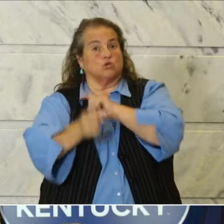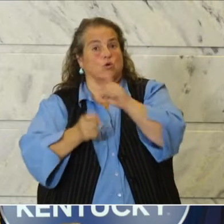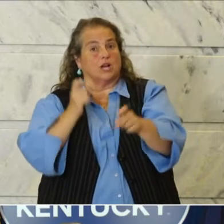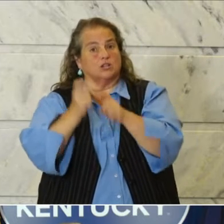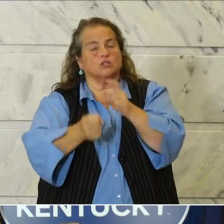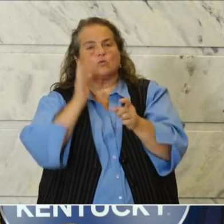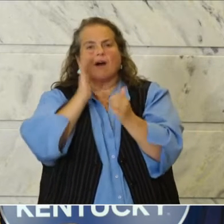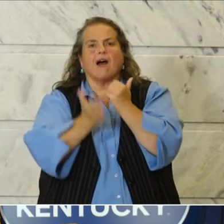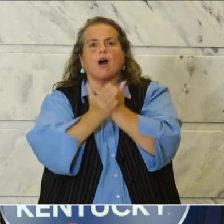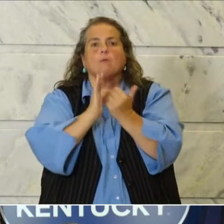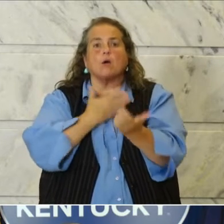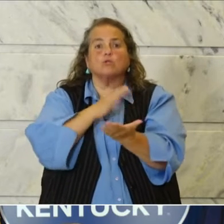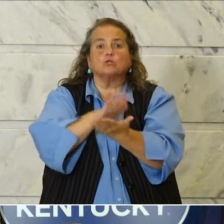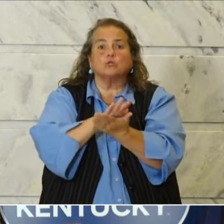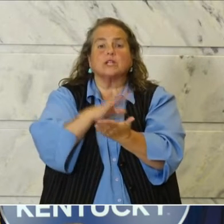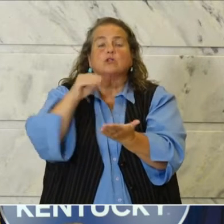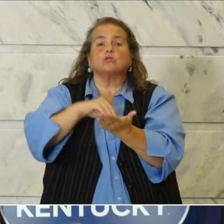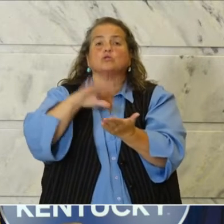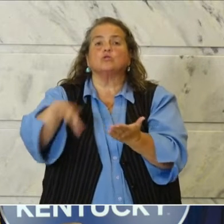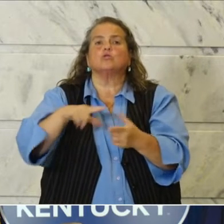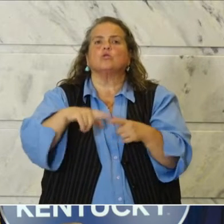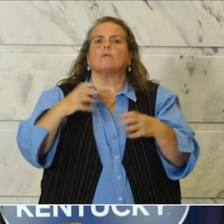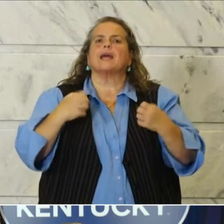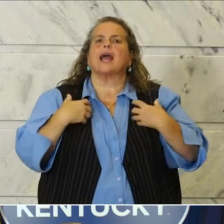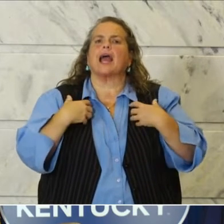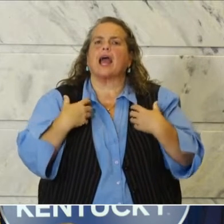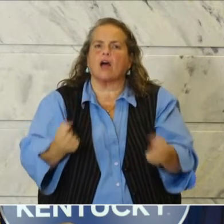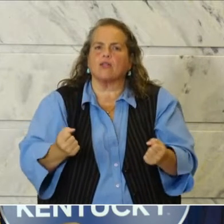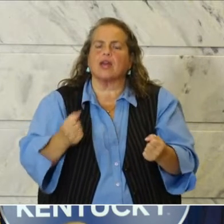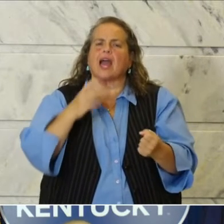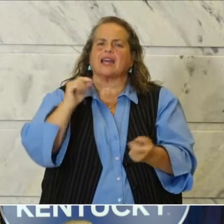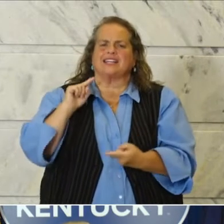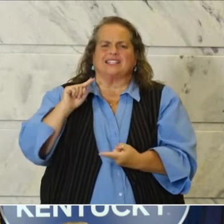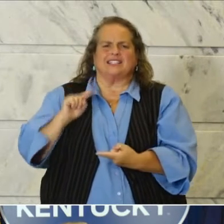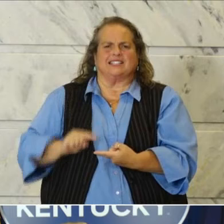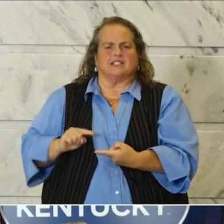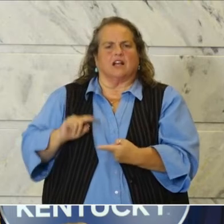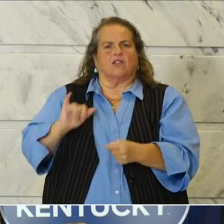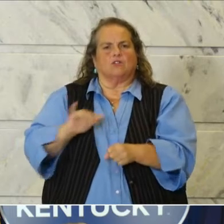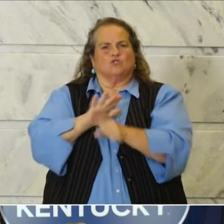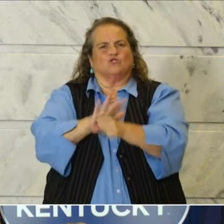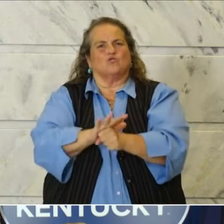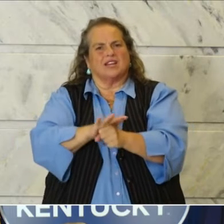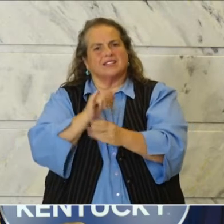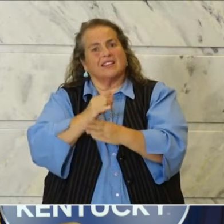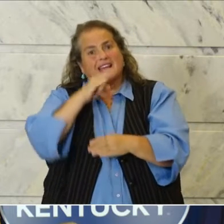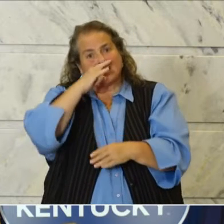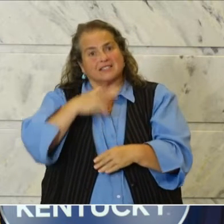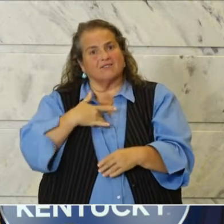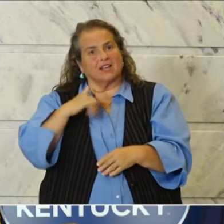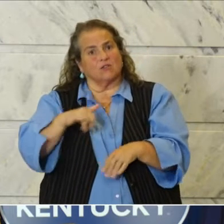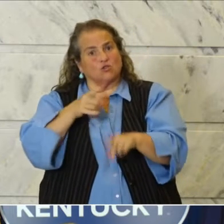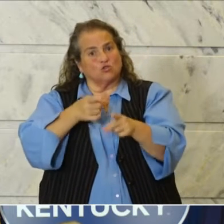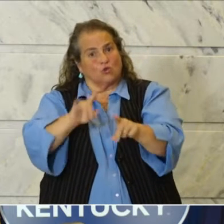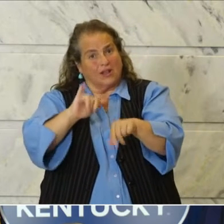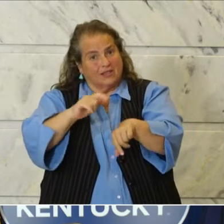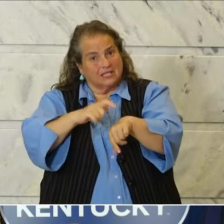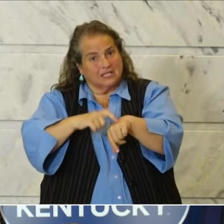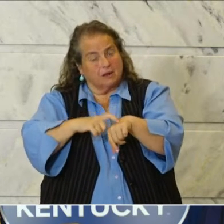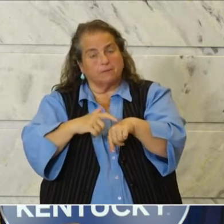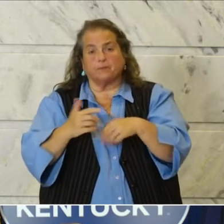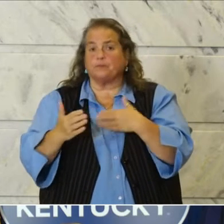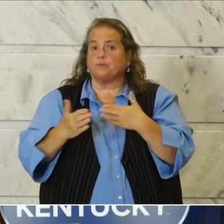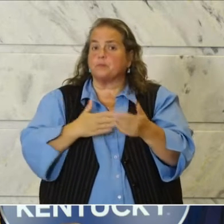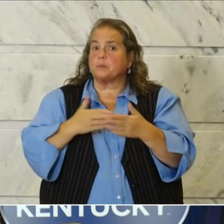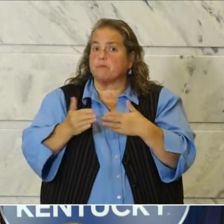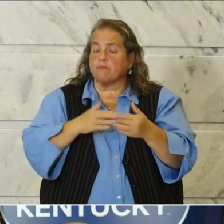schools and students be healthy and help ease the additional stress that some face during this time. And although the name is